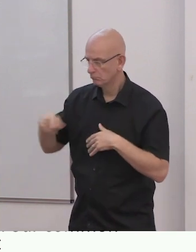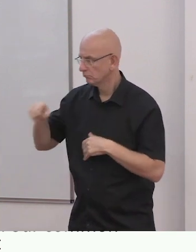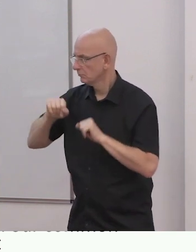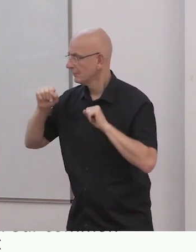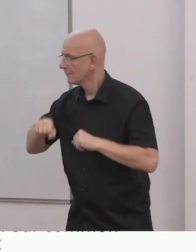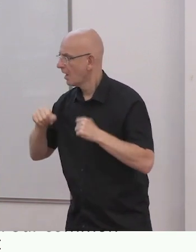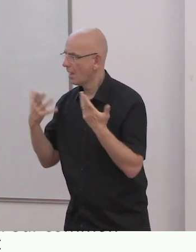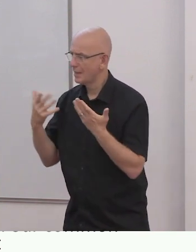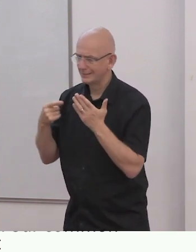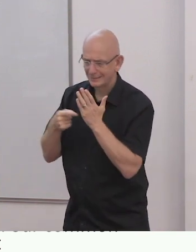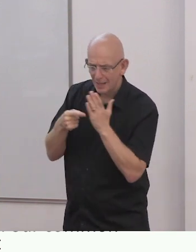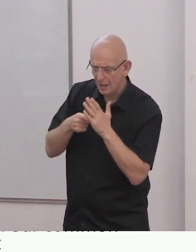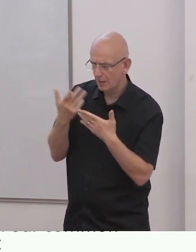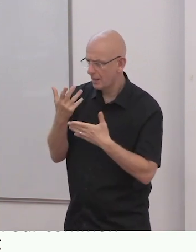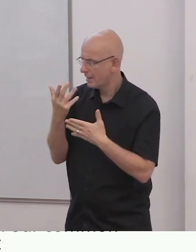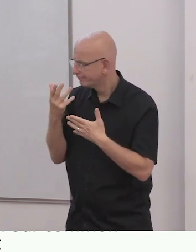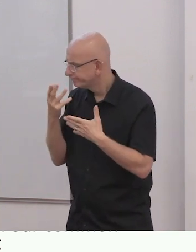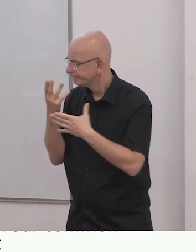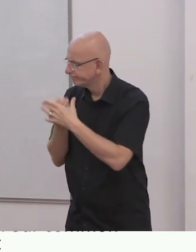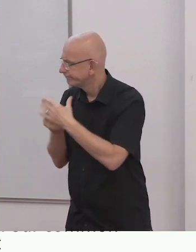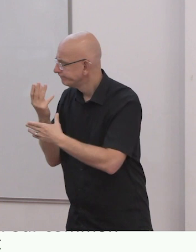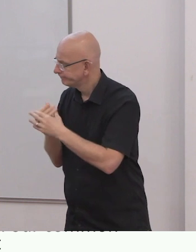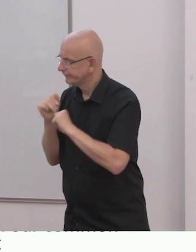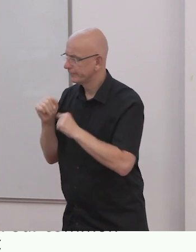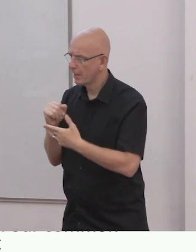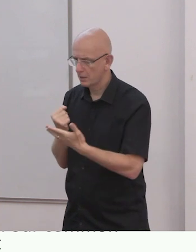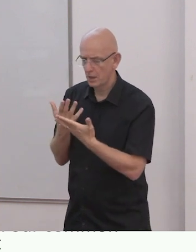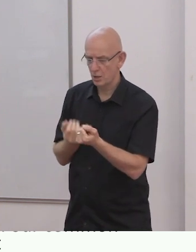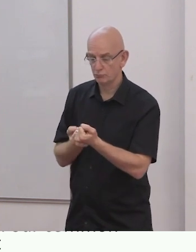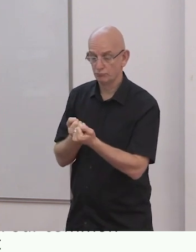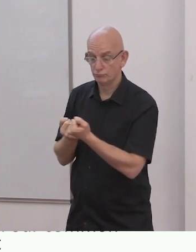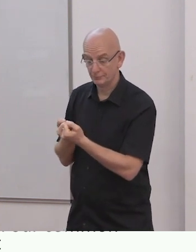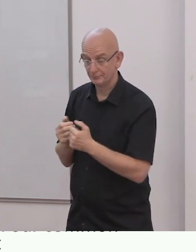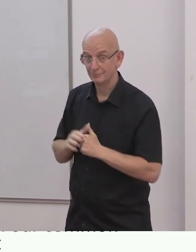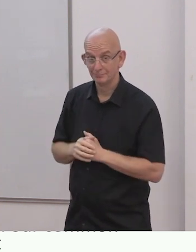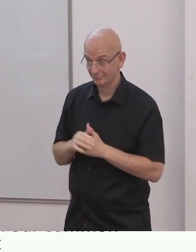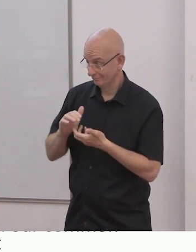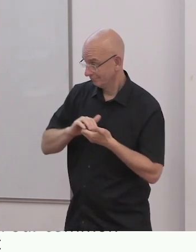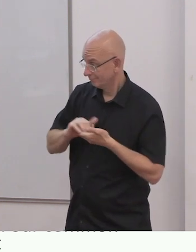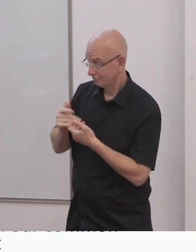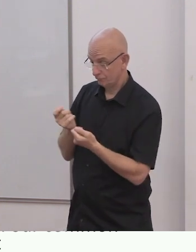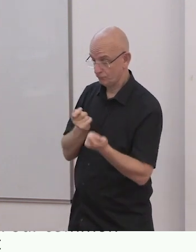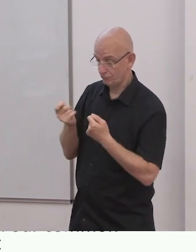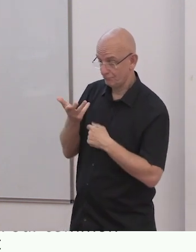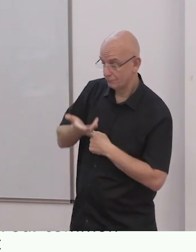our common advocacy voice for stronger impact. We need to tap into external